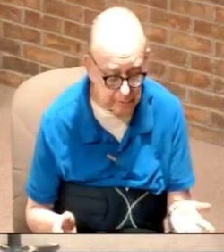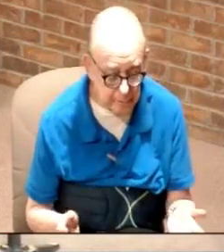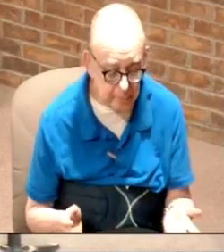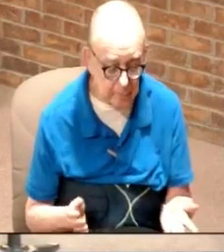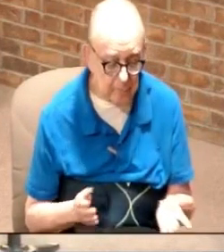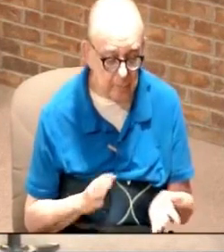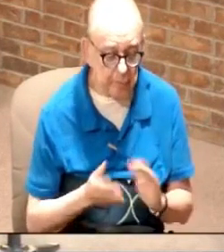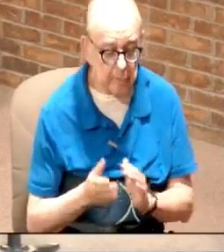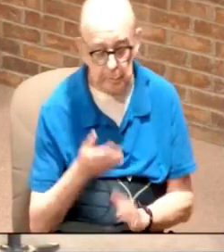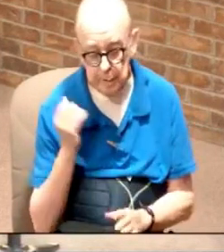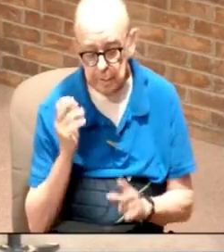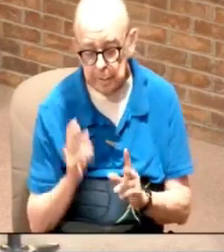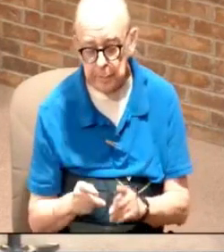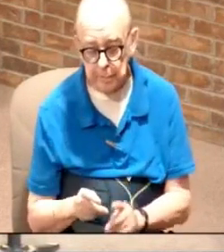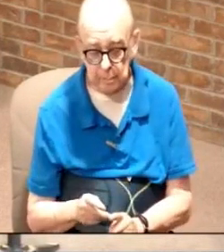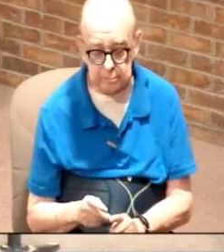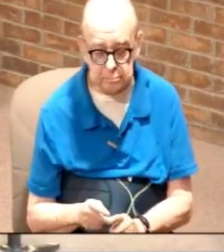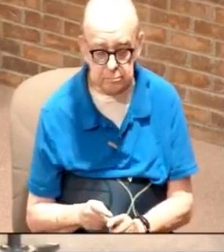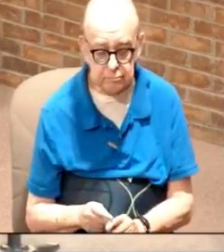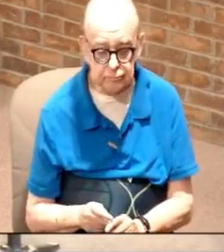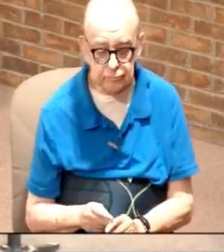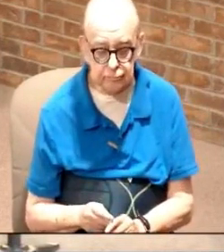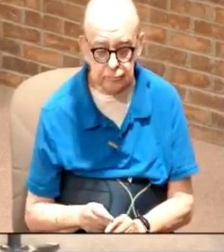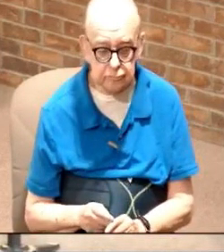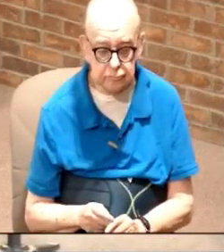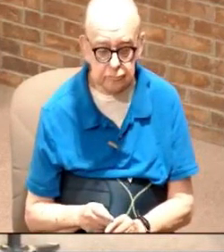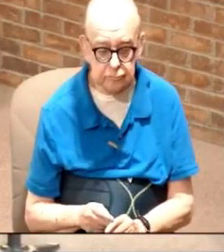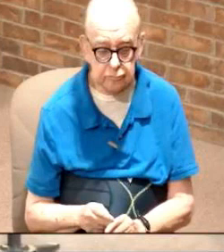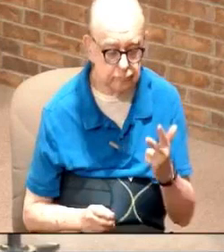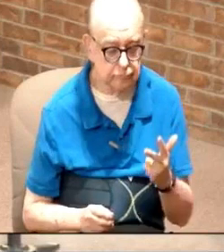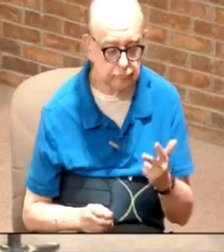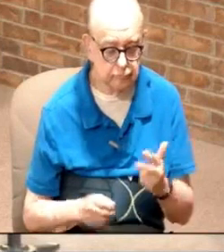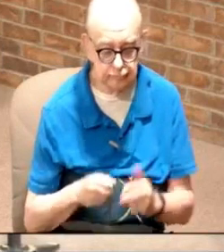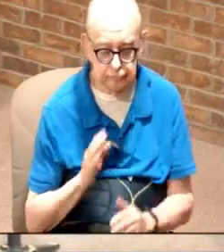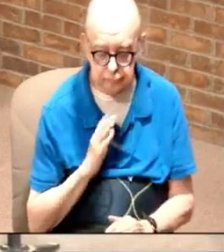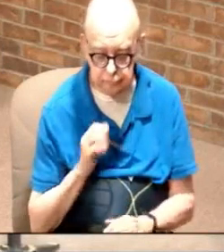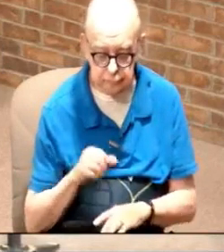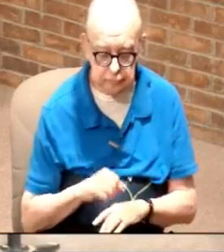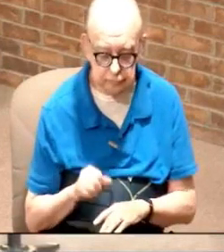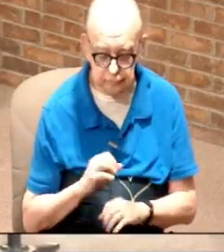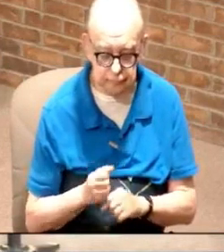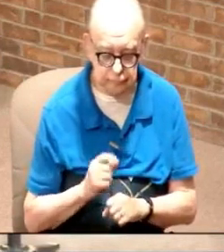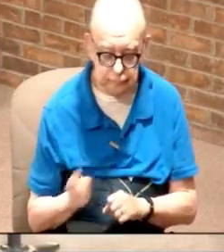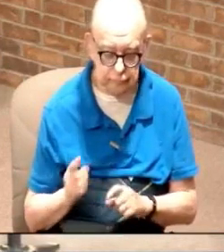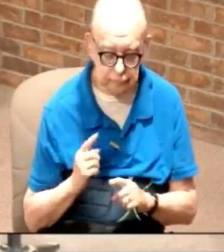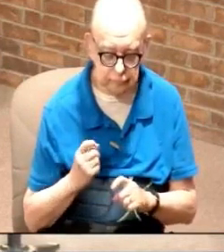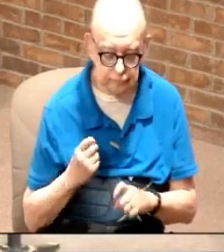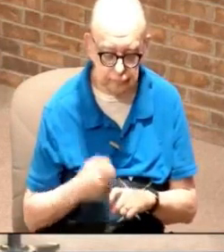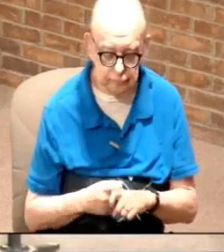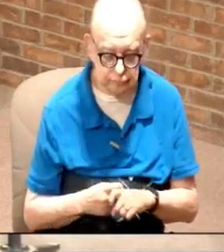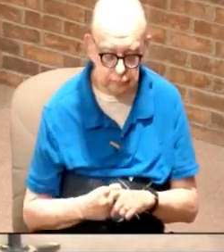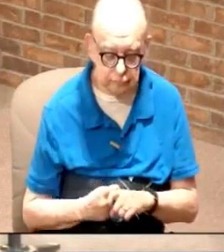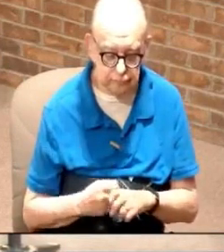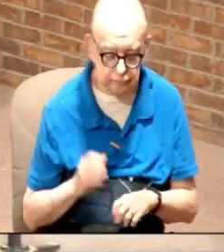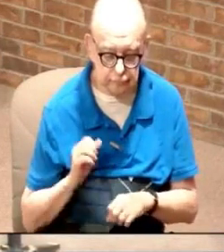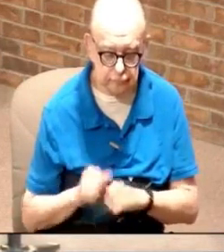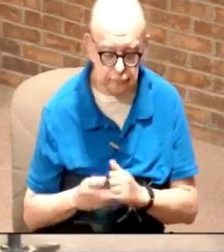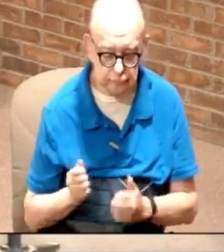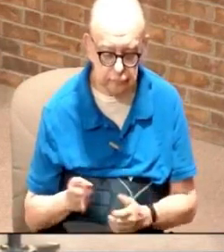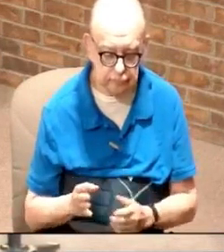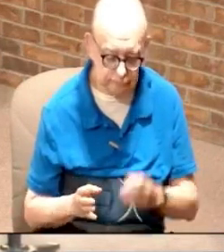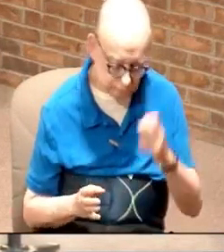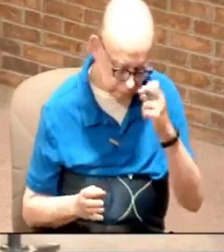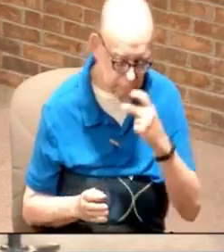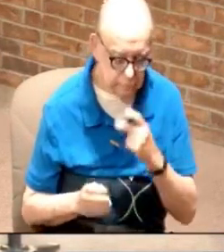be a better person you'll be a better person number three God's anointing makes difficult tasks easier in